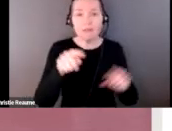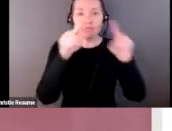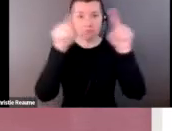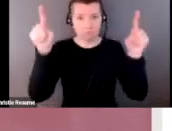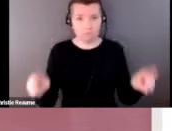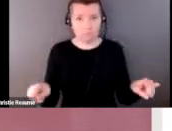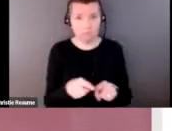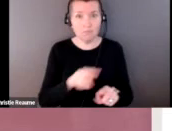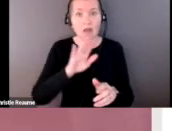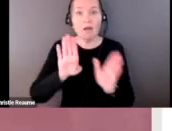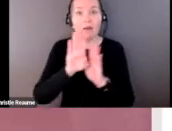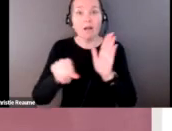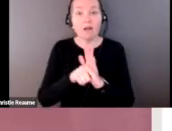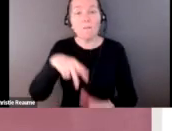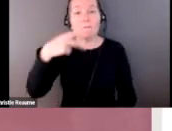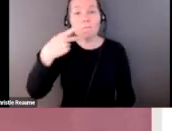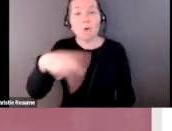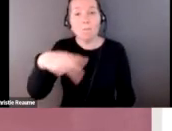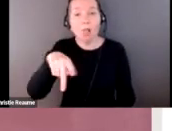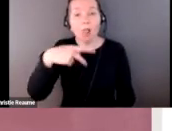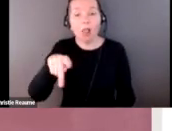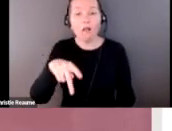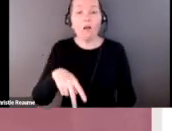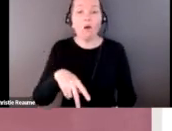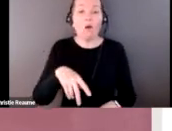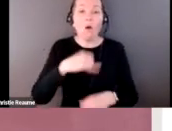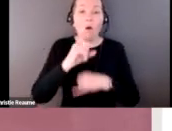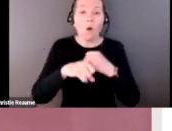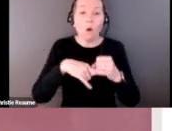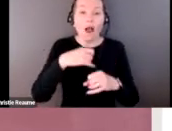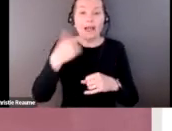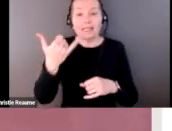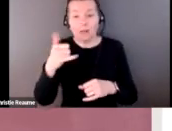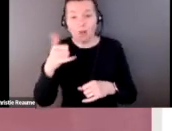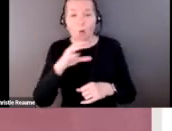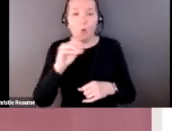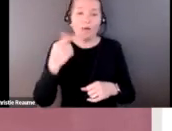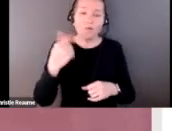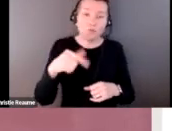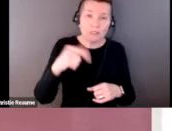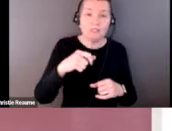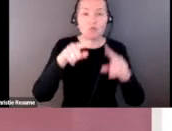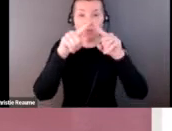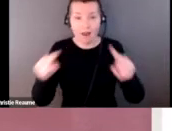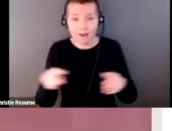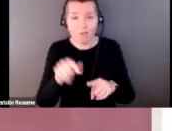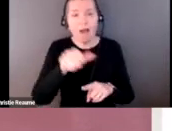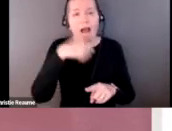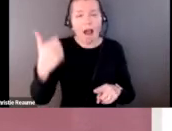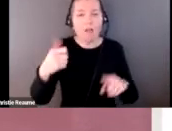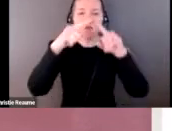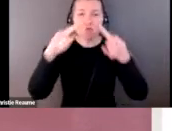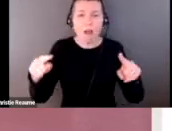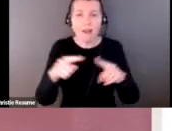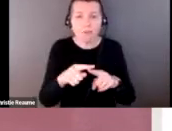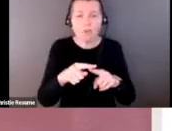with an orange and yellow triangle falling down the center, and we see a couple of other red triangles and pyramids floating through space.